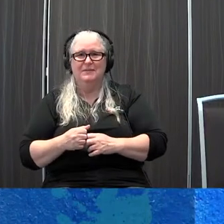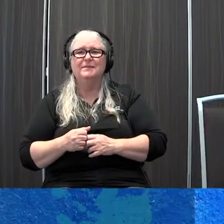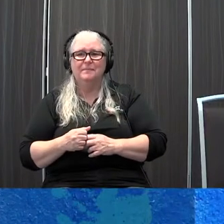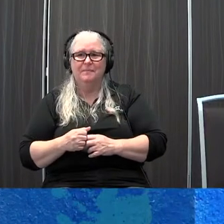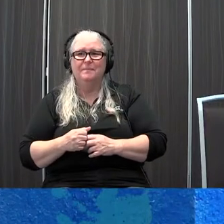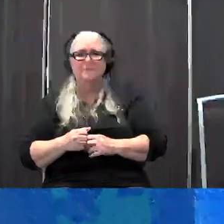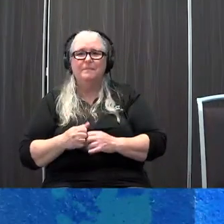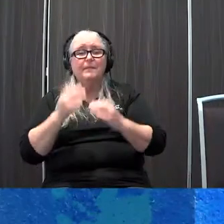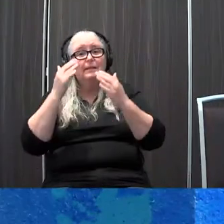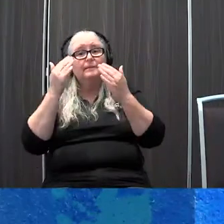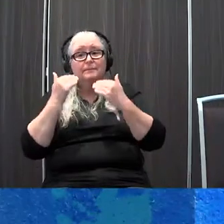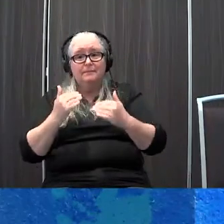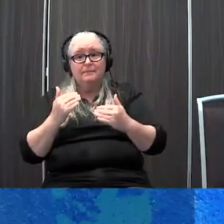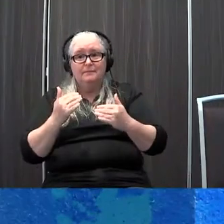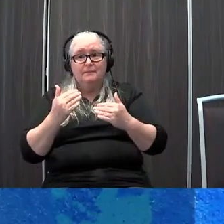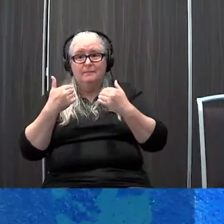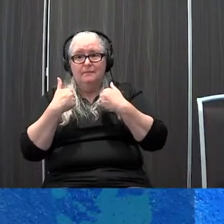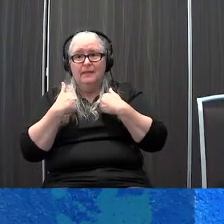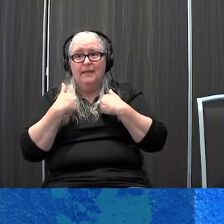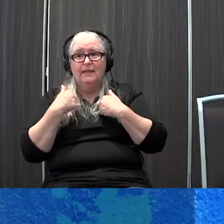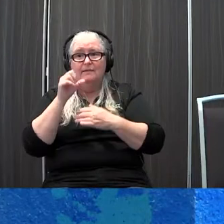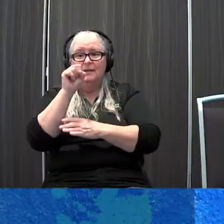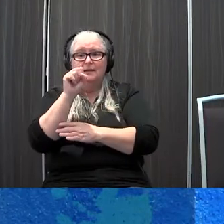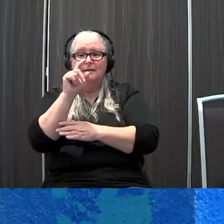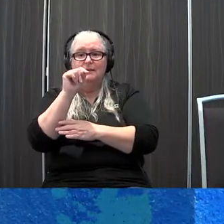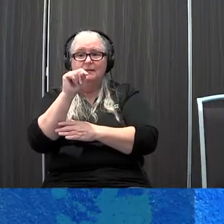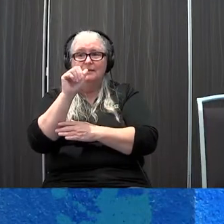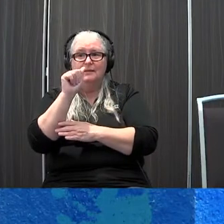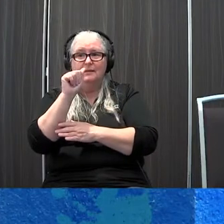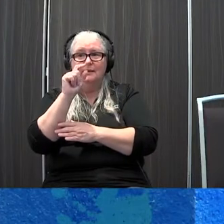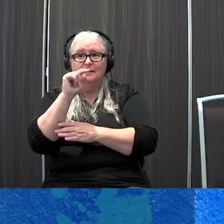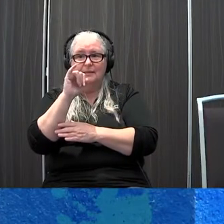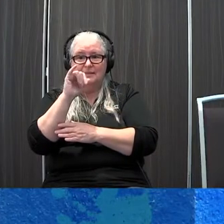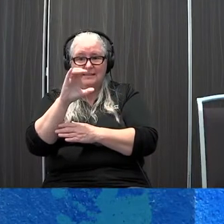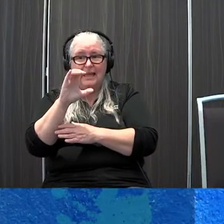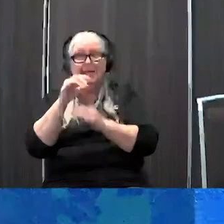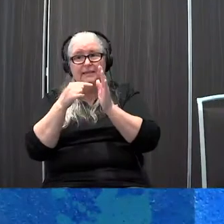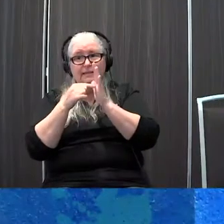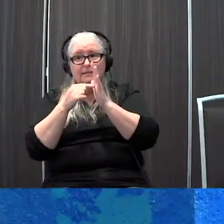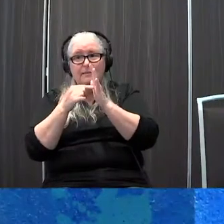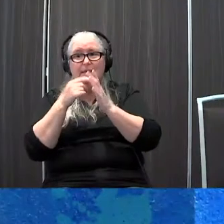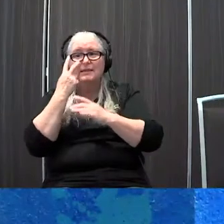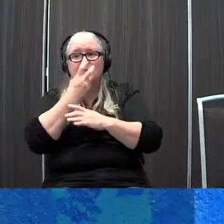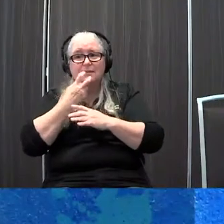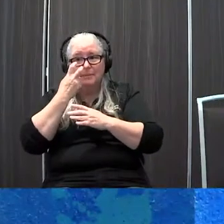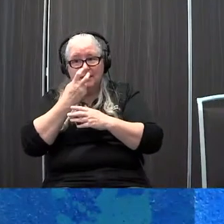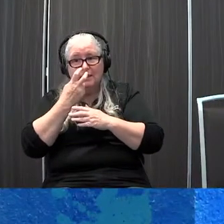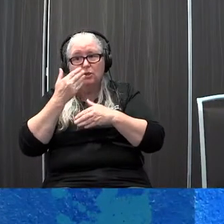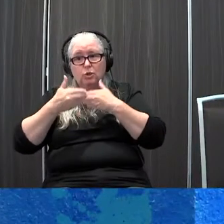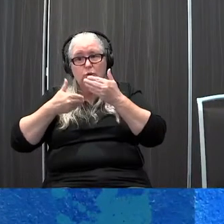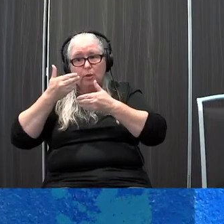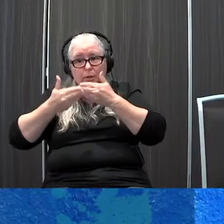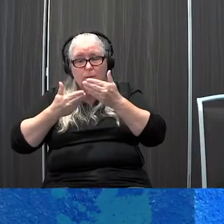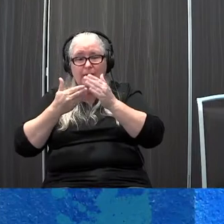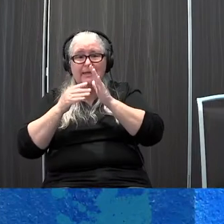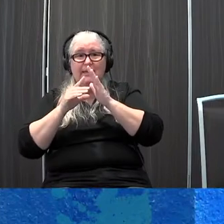next we will have a static display speech generating devices and a static display speech generating